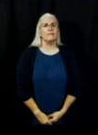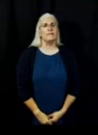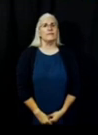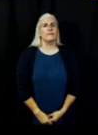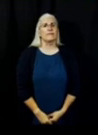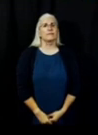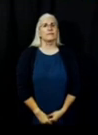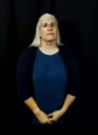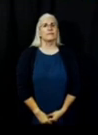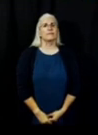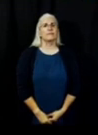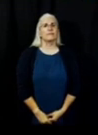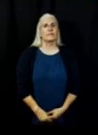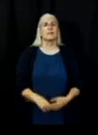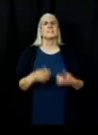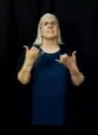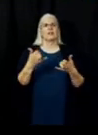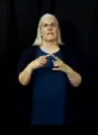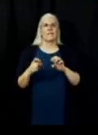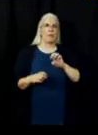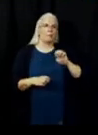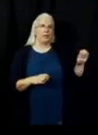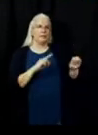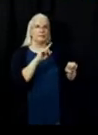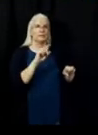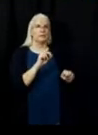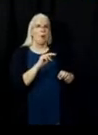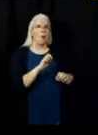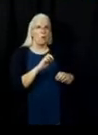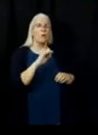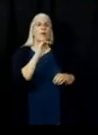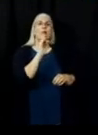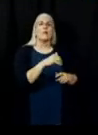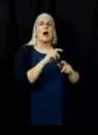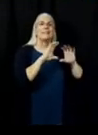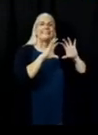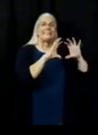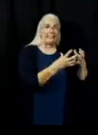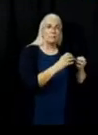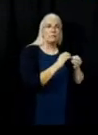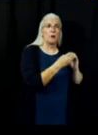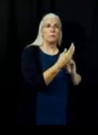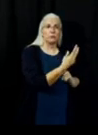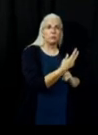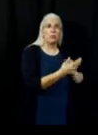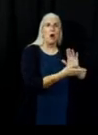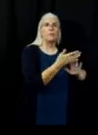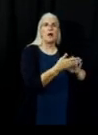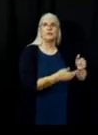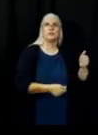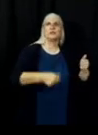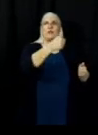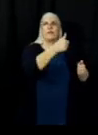From the east zone, California Incident Management Team 2, Operations Section Chief, John Goss.